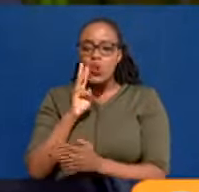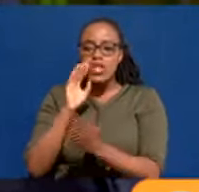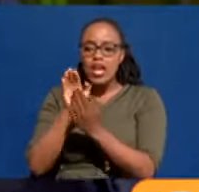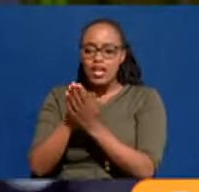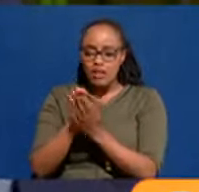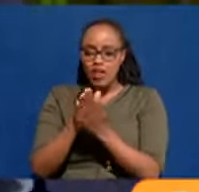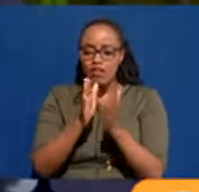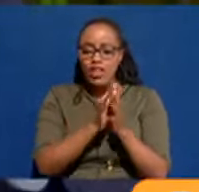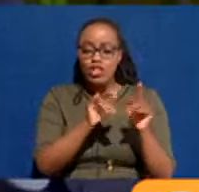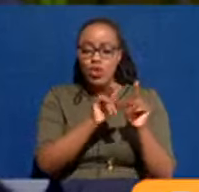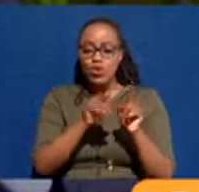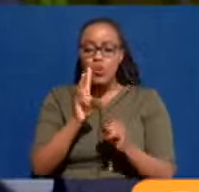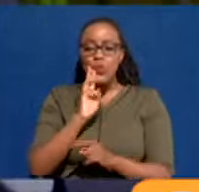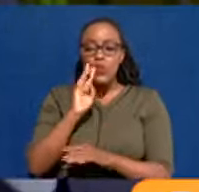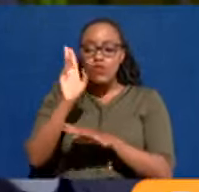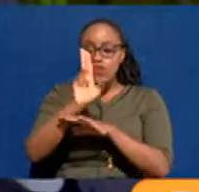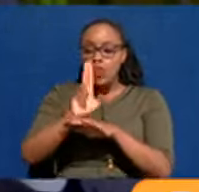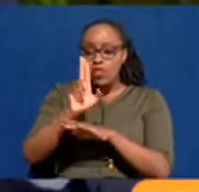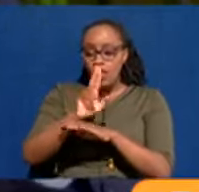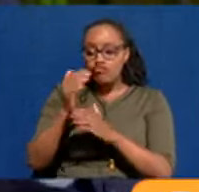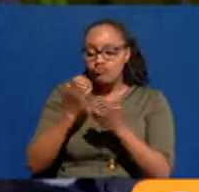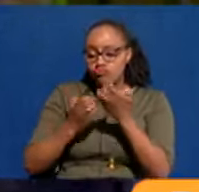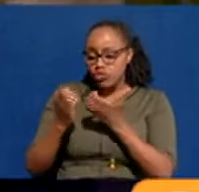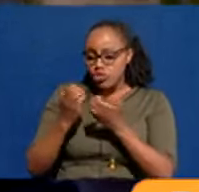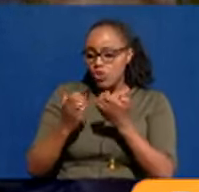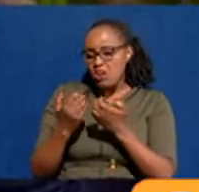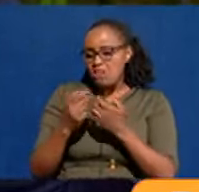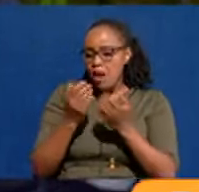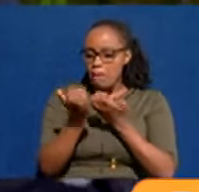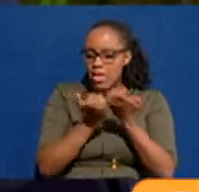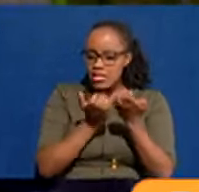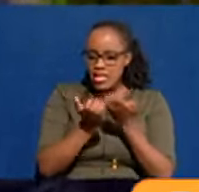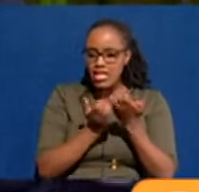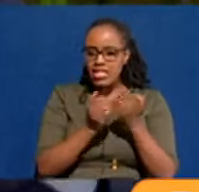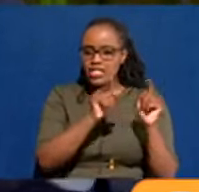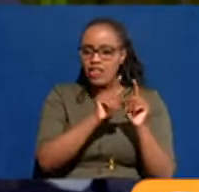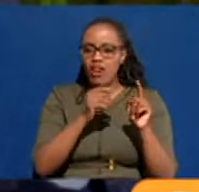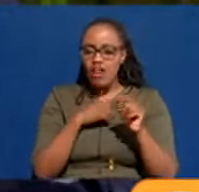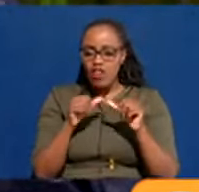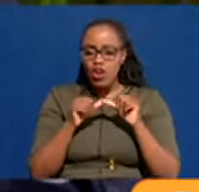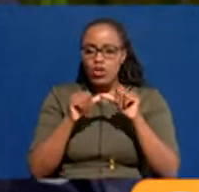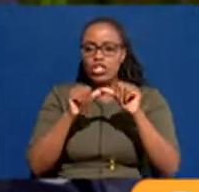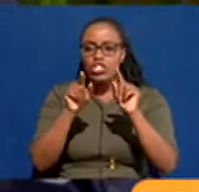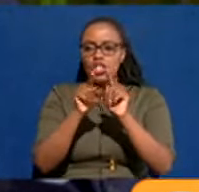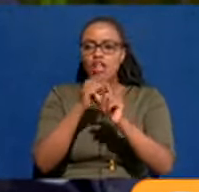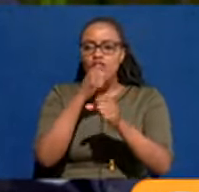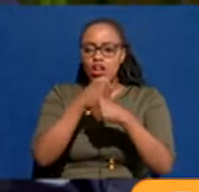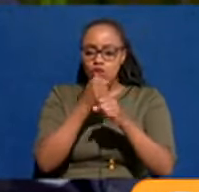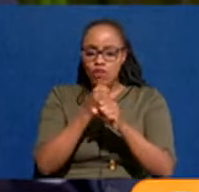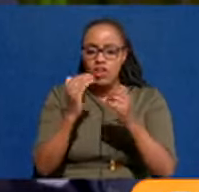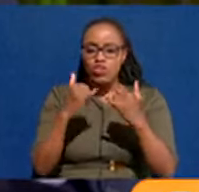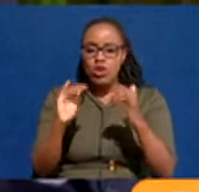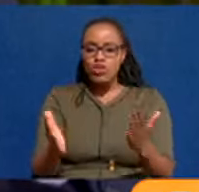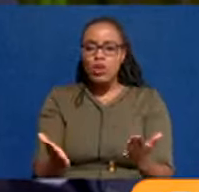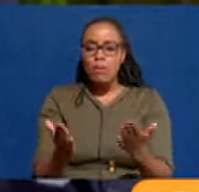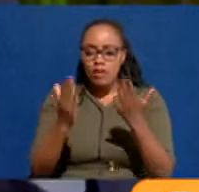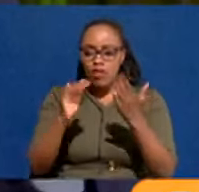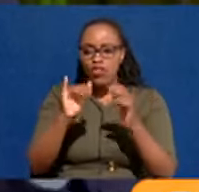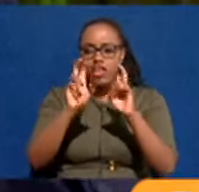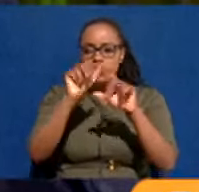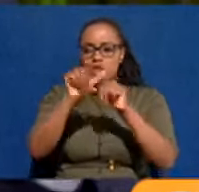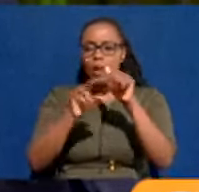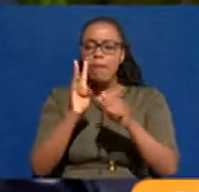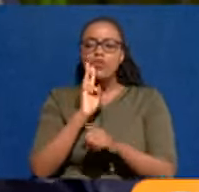recycling of water for use for commercial purposes. So there will definitely be a big improvement in the issue of water.